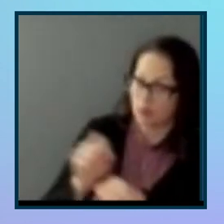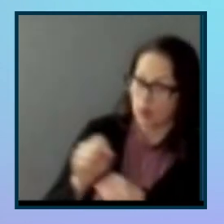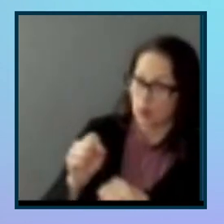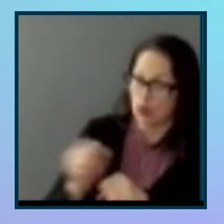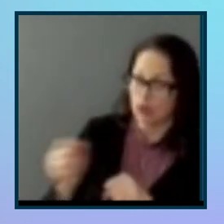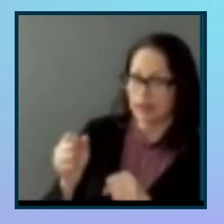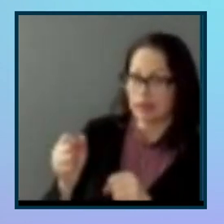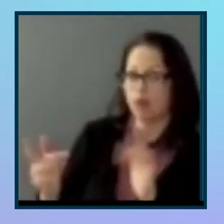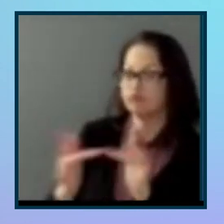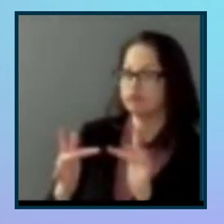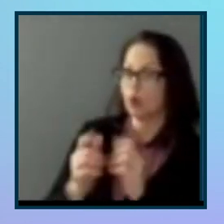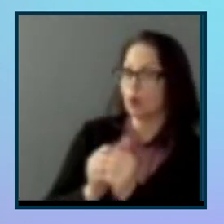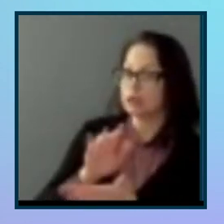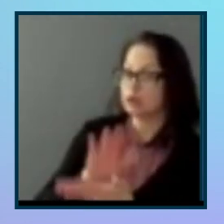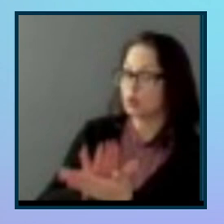with schools?